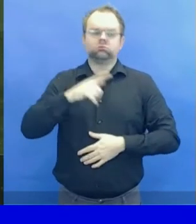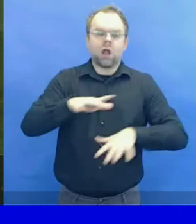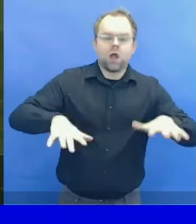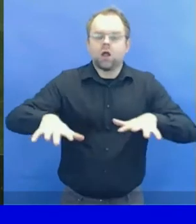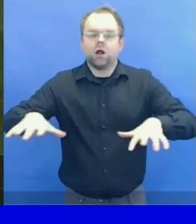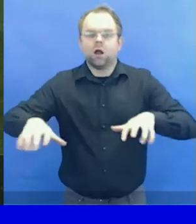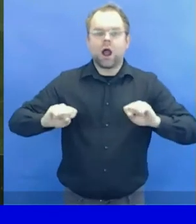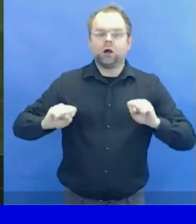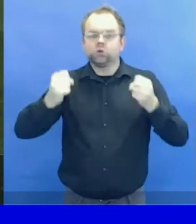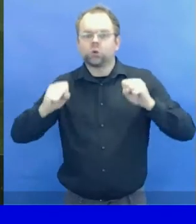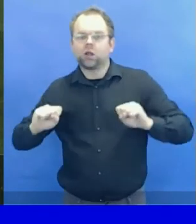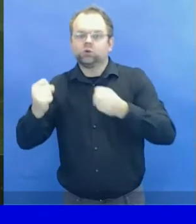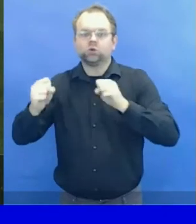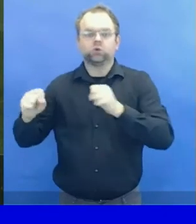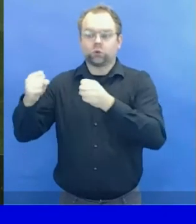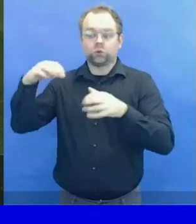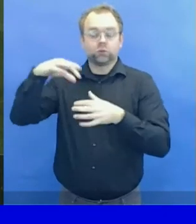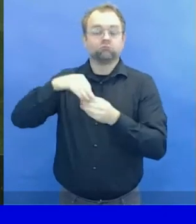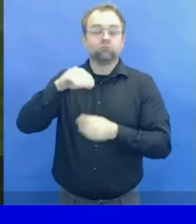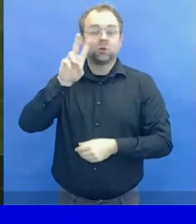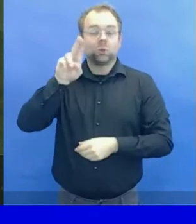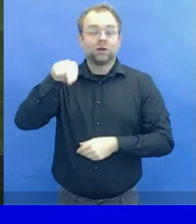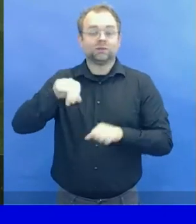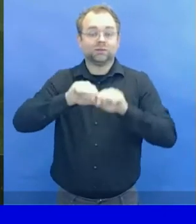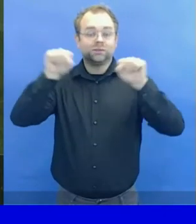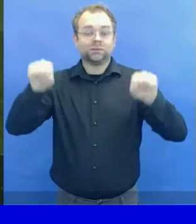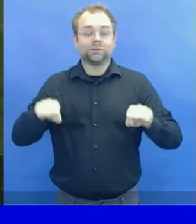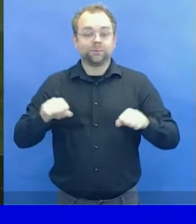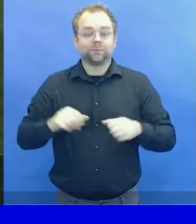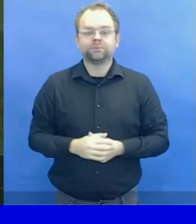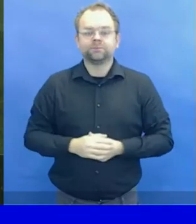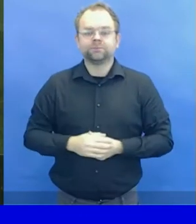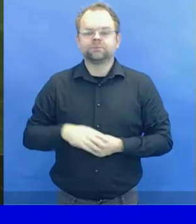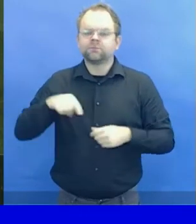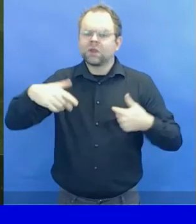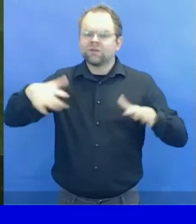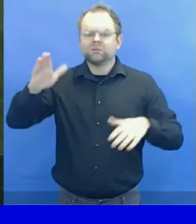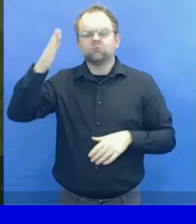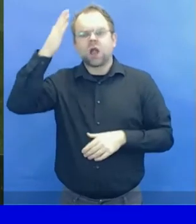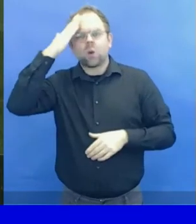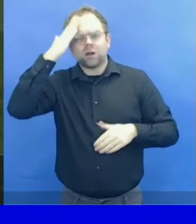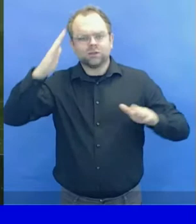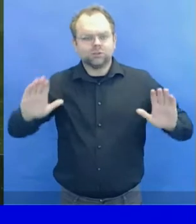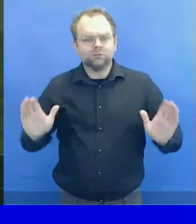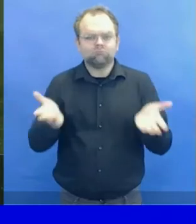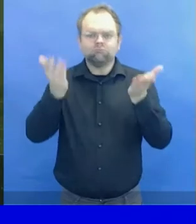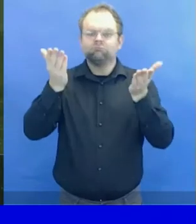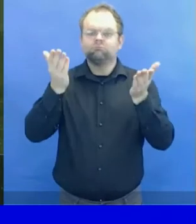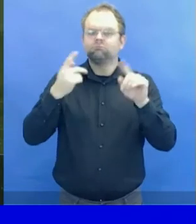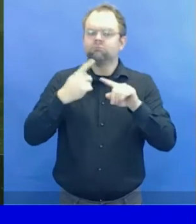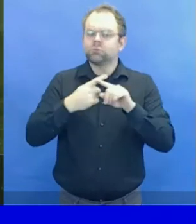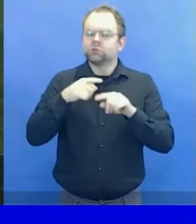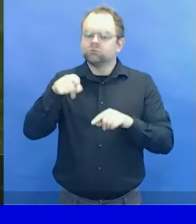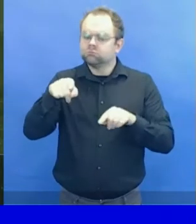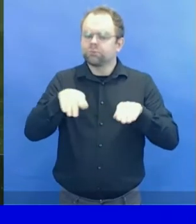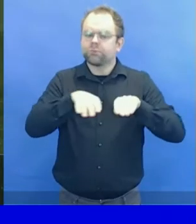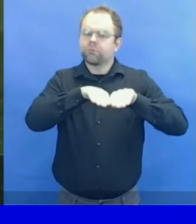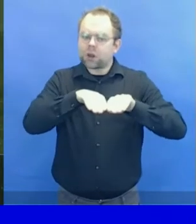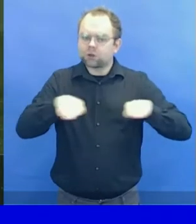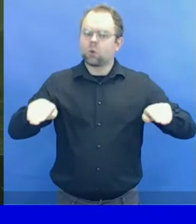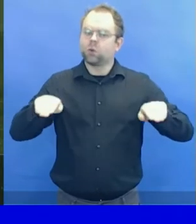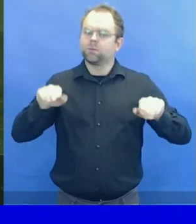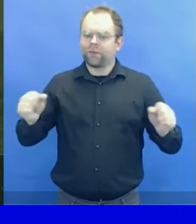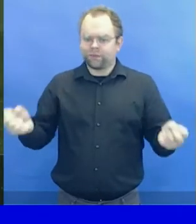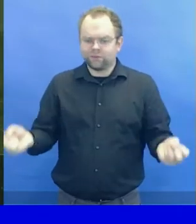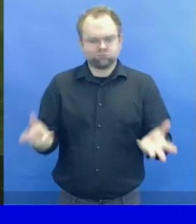a collective ambition to make progress. Distinguished Delegates, this year's conference is taking place in